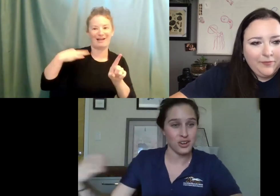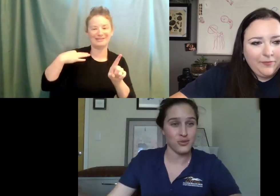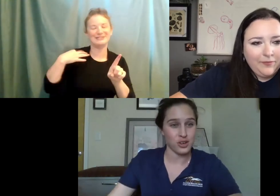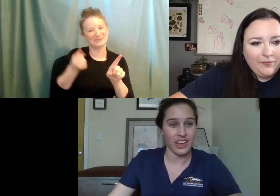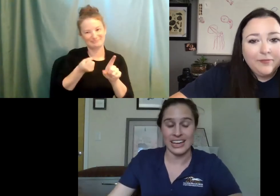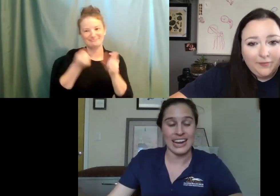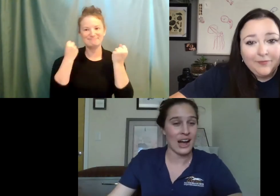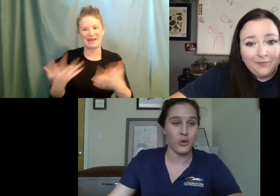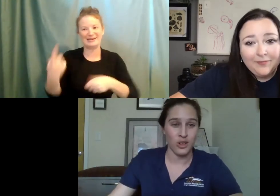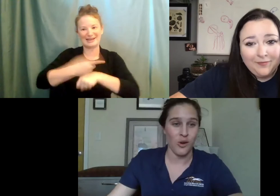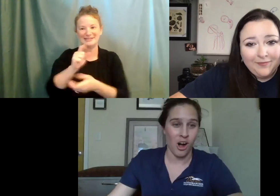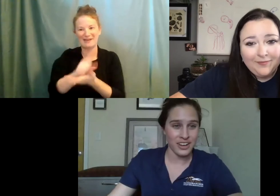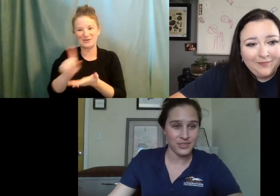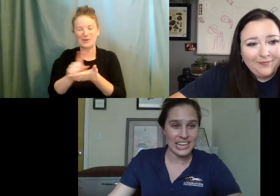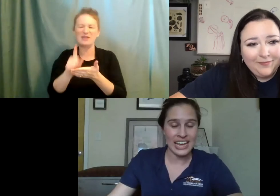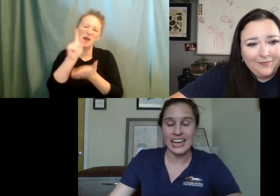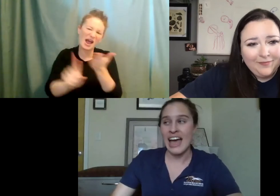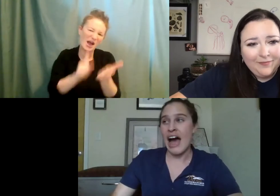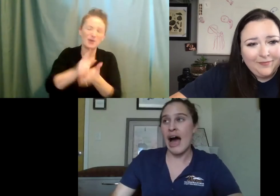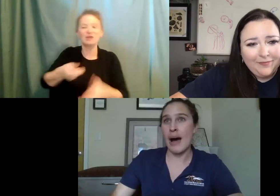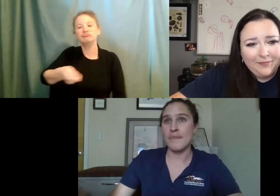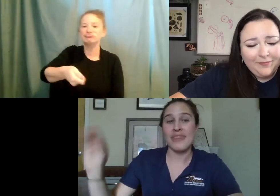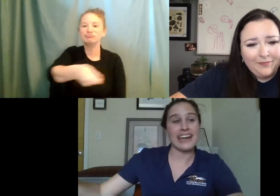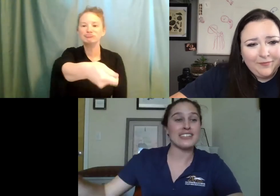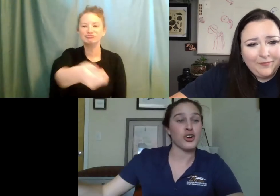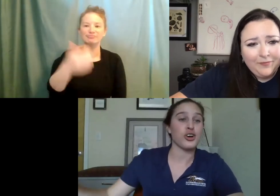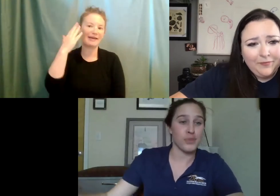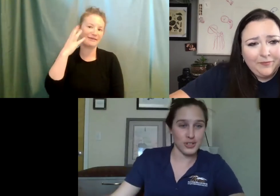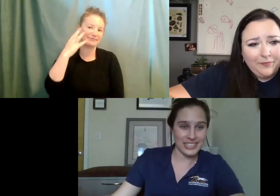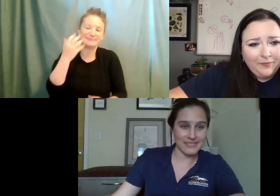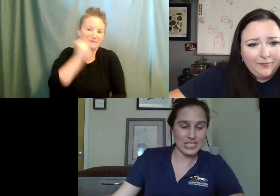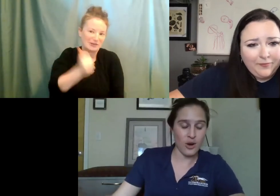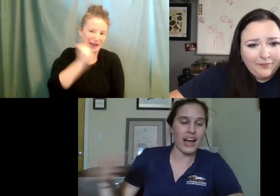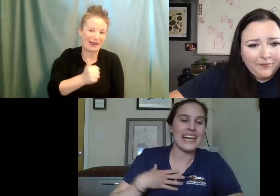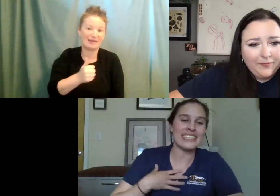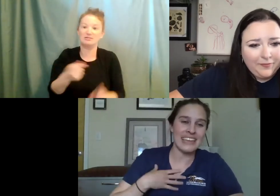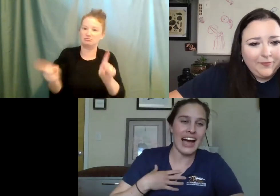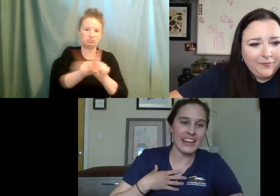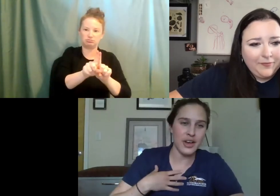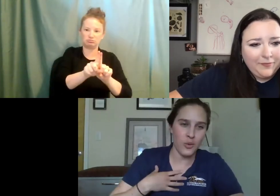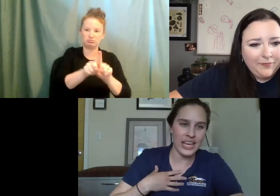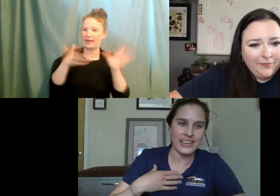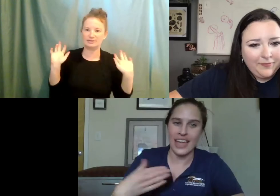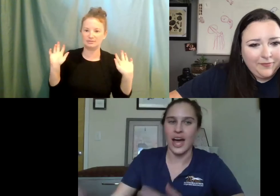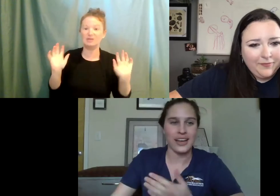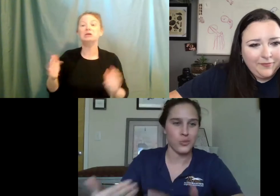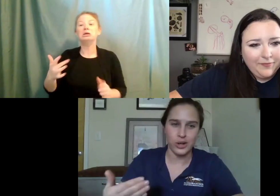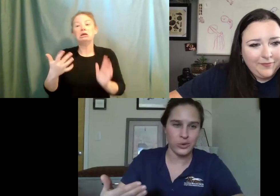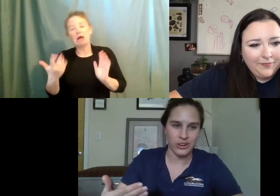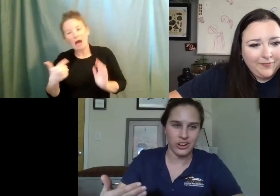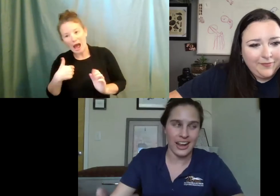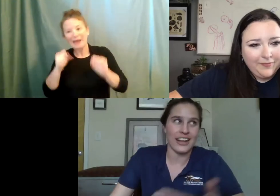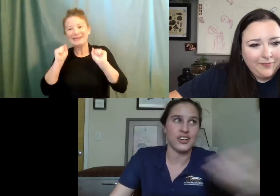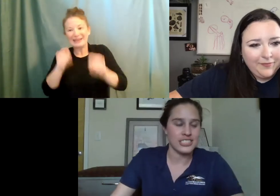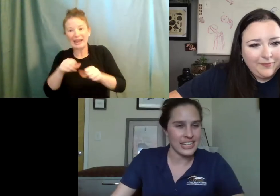week to take her for like an hour long walk every day. Um, that is her person. So technically I can go in and I can